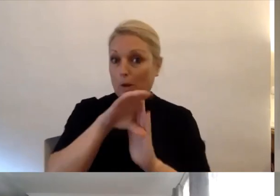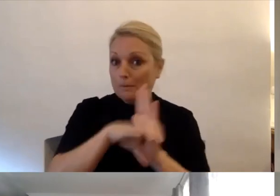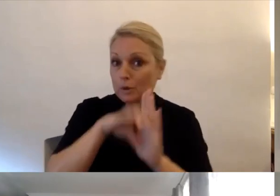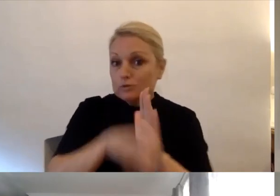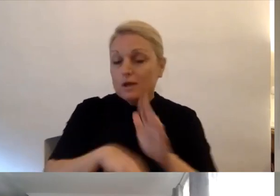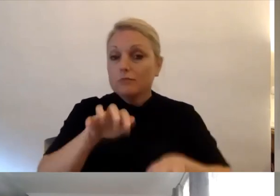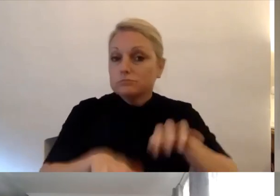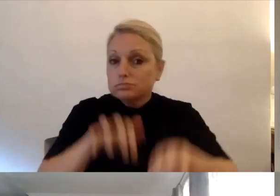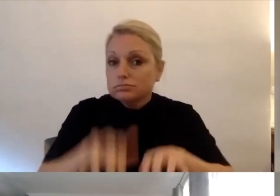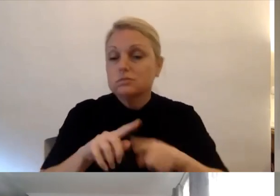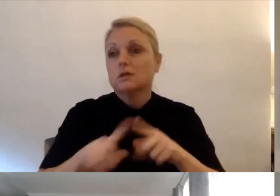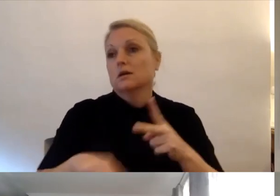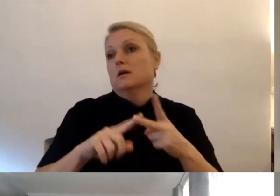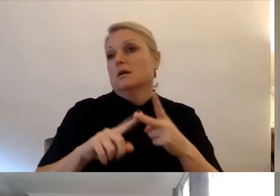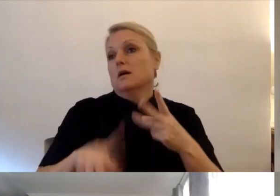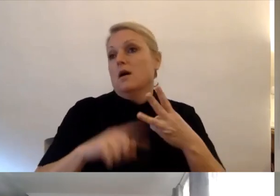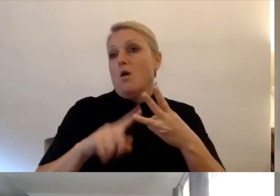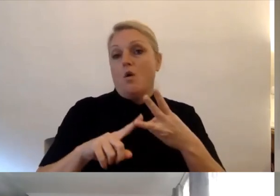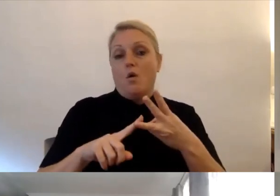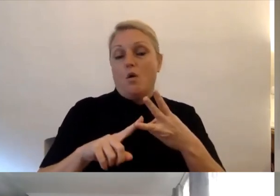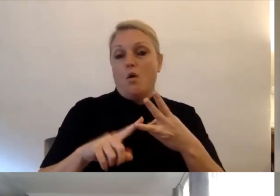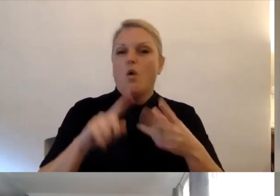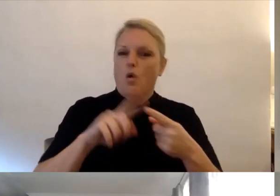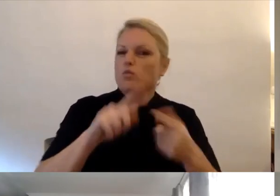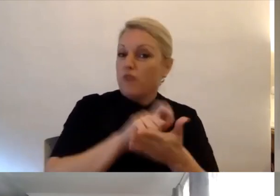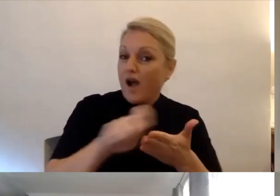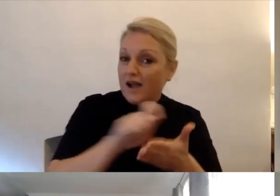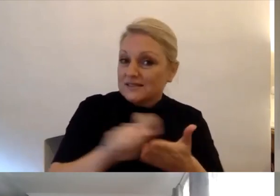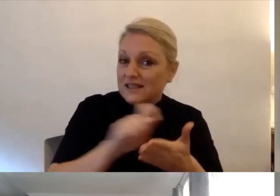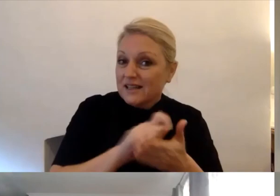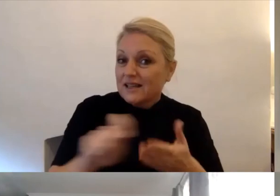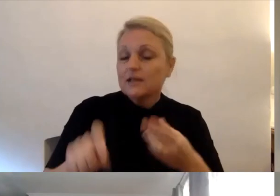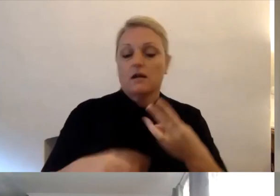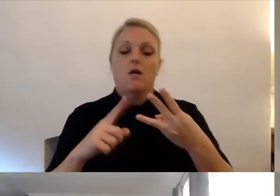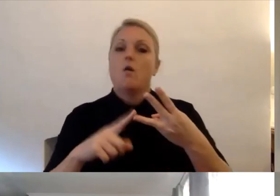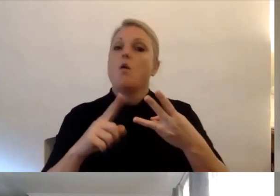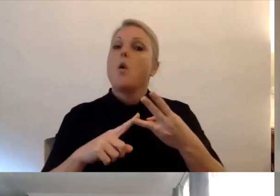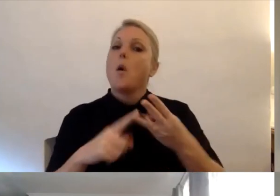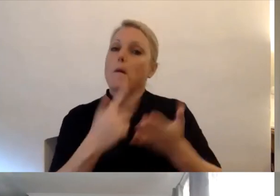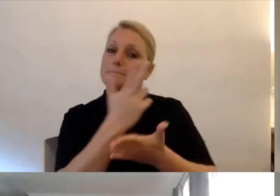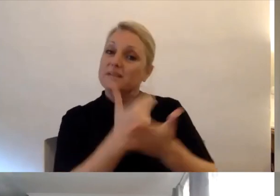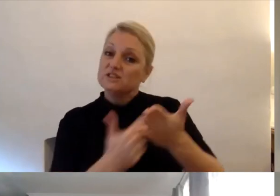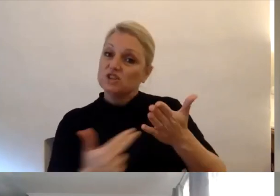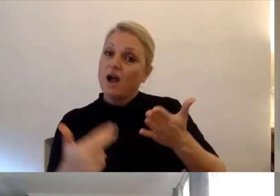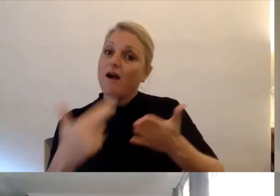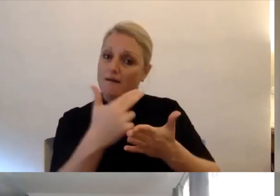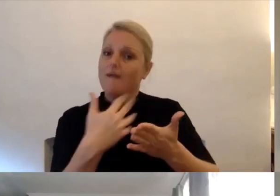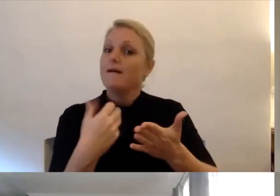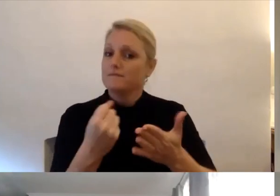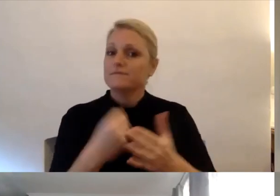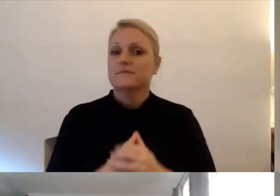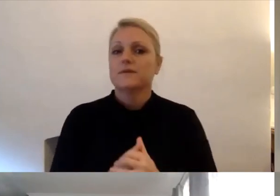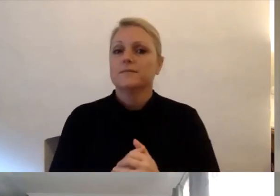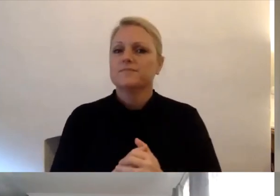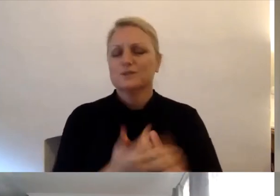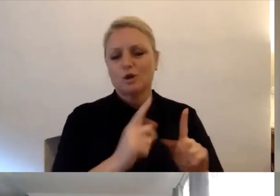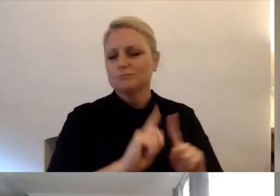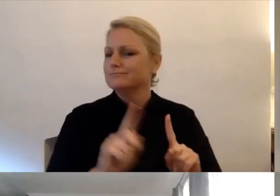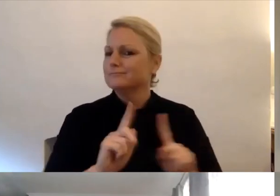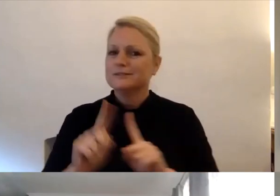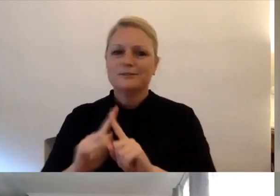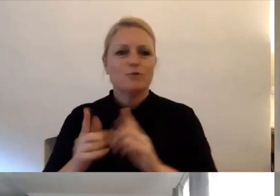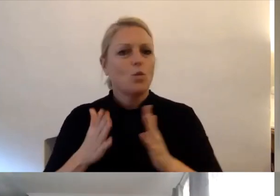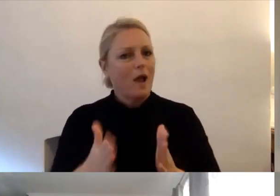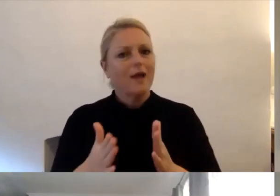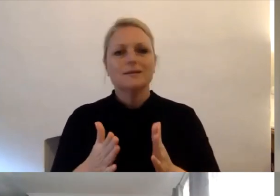can also be completed in writing and we also use picture cards to complete as well. So there's a variety of ways